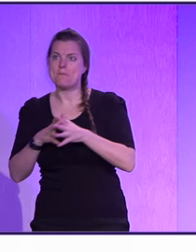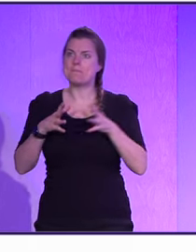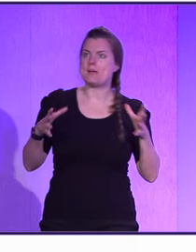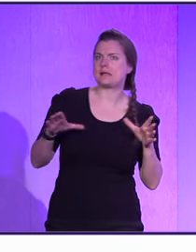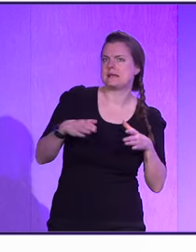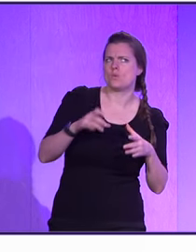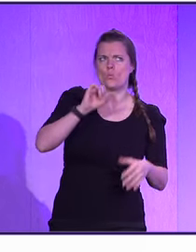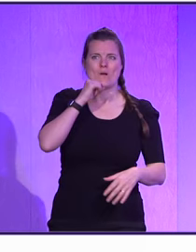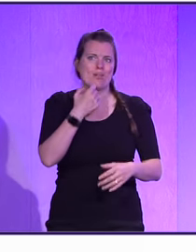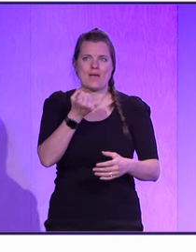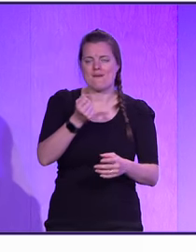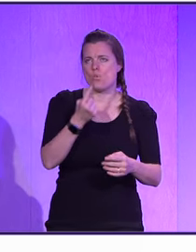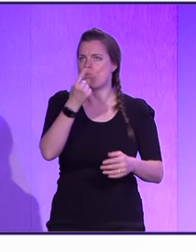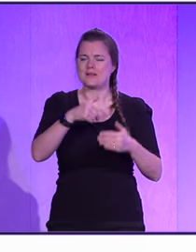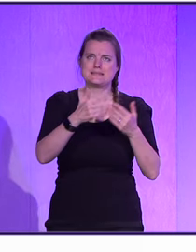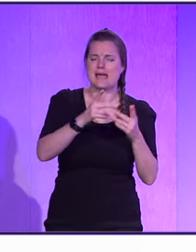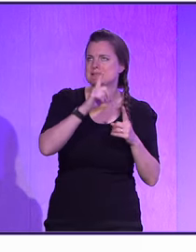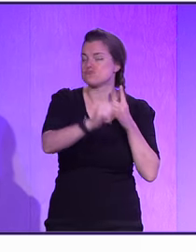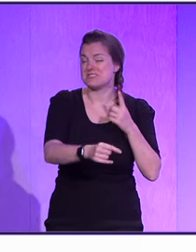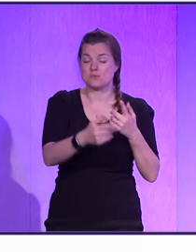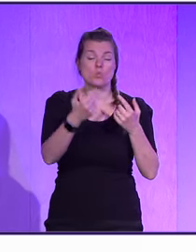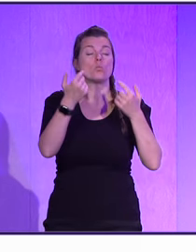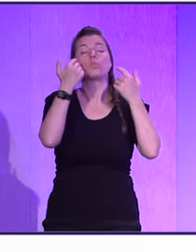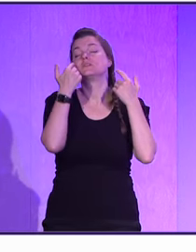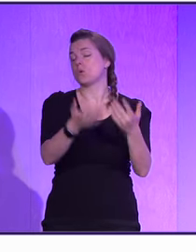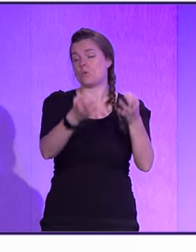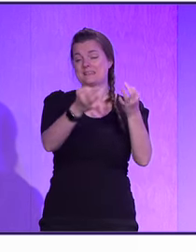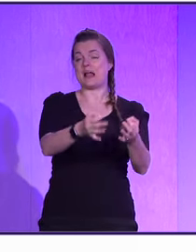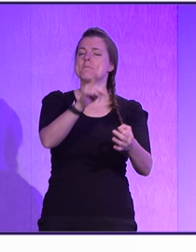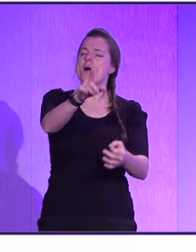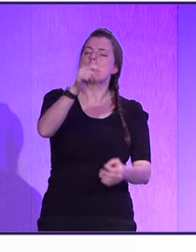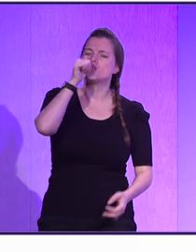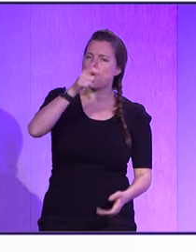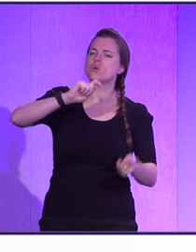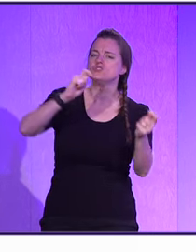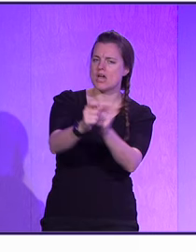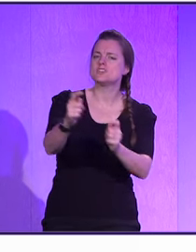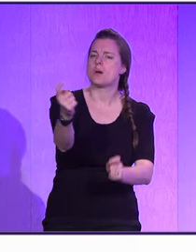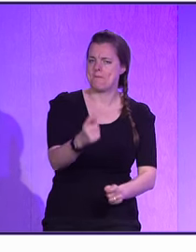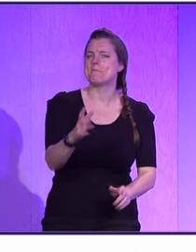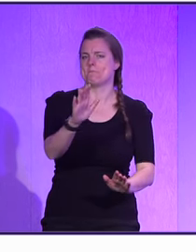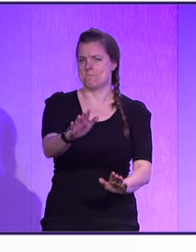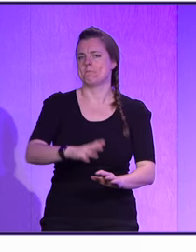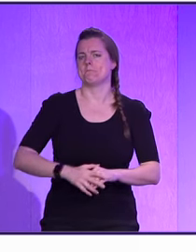one-day sprints. We don't know, but there's bound to be something different changing the way we work with this.